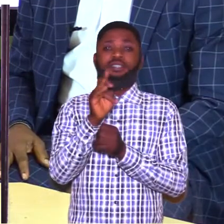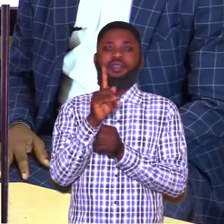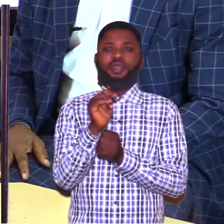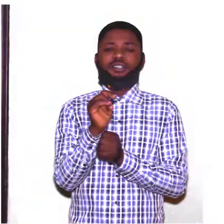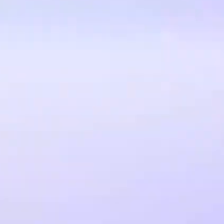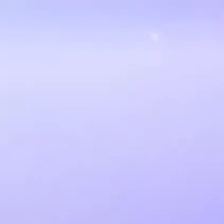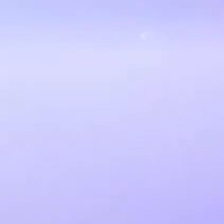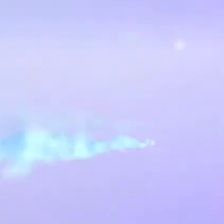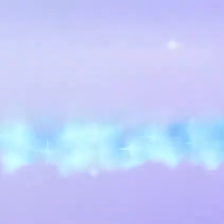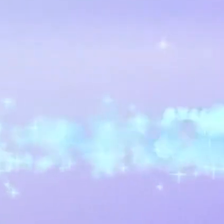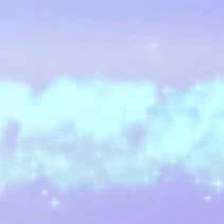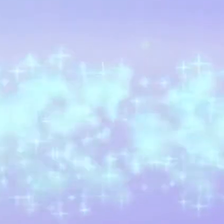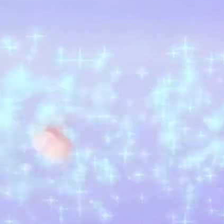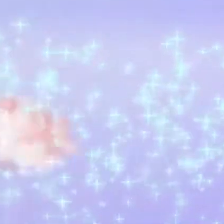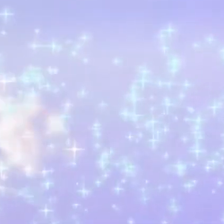about the Tibet.